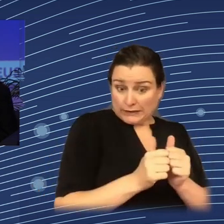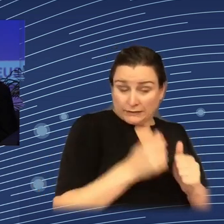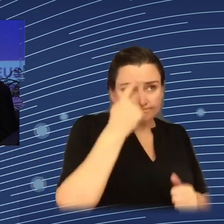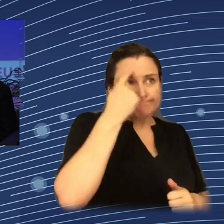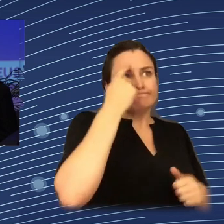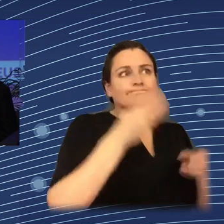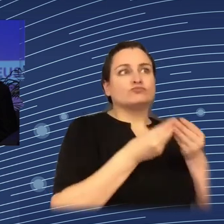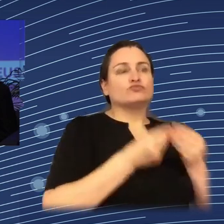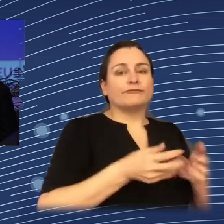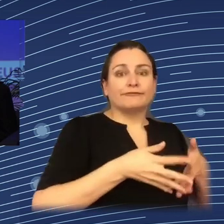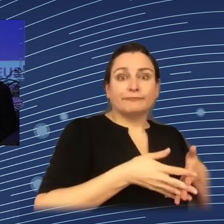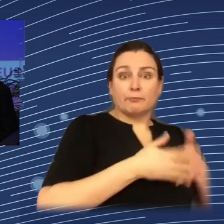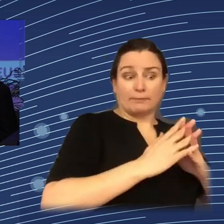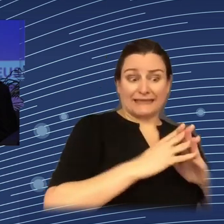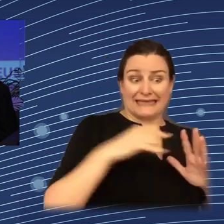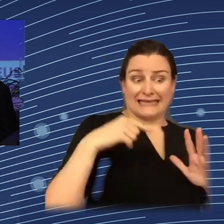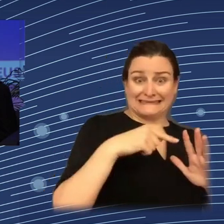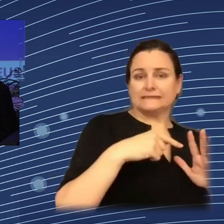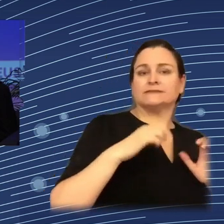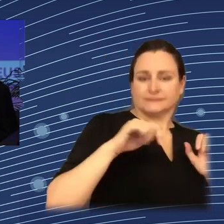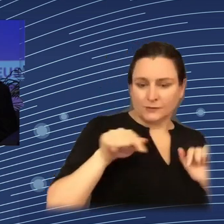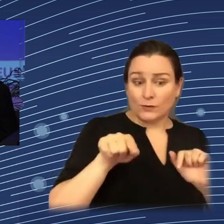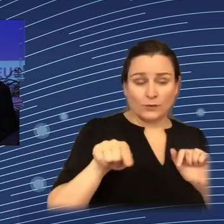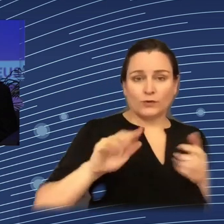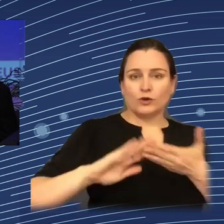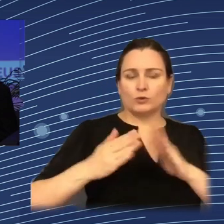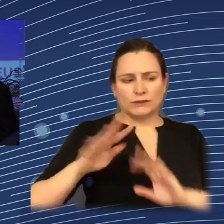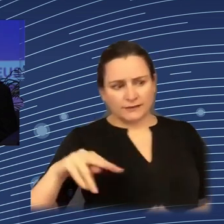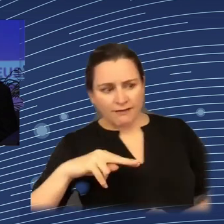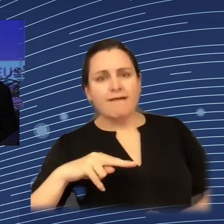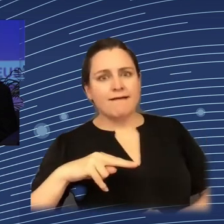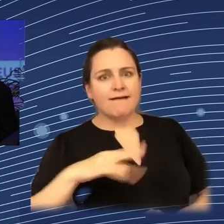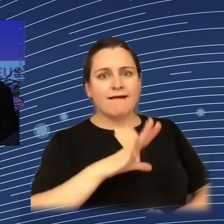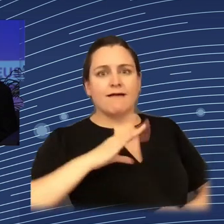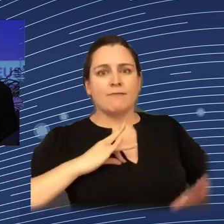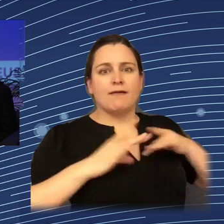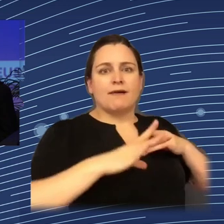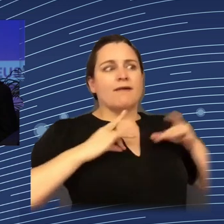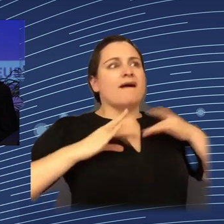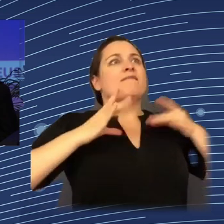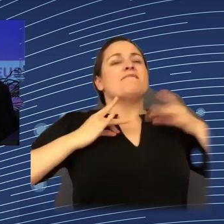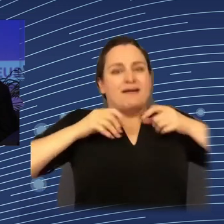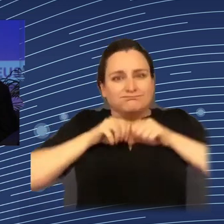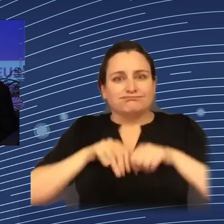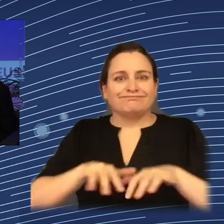people. So in this sense, design is very much a co-creation process